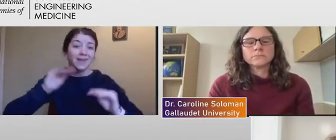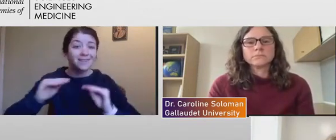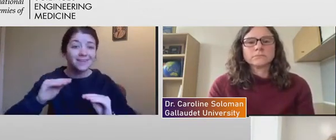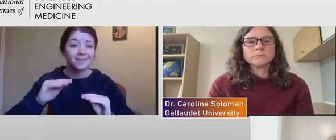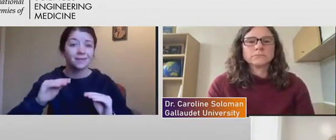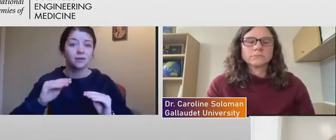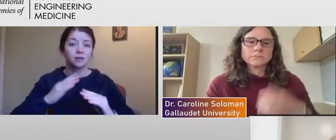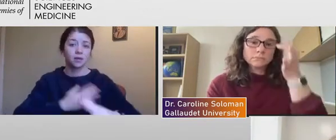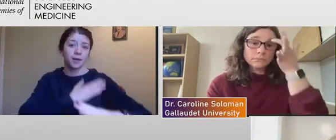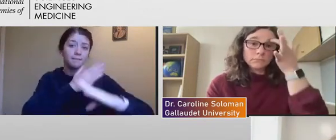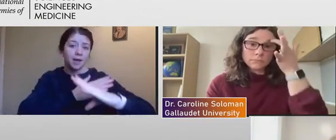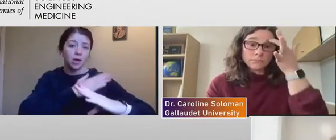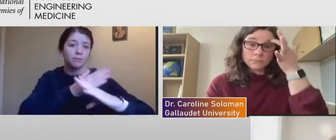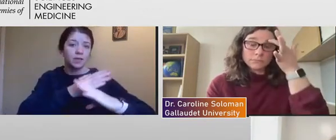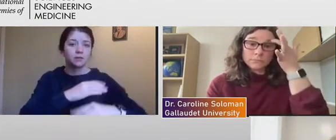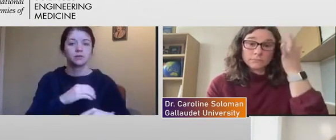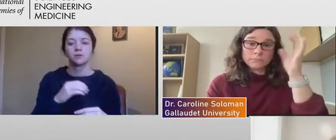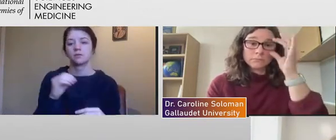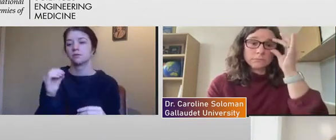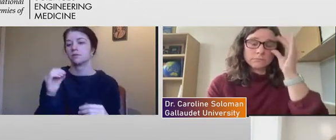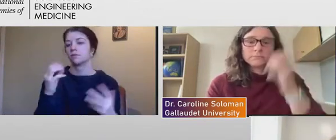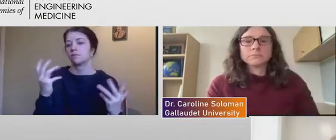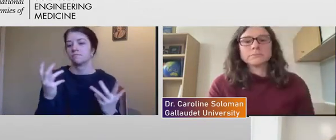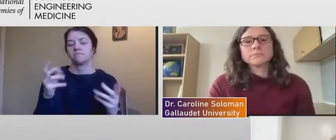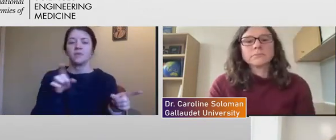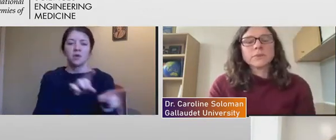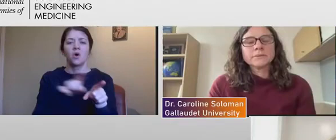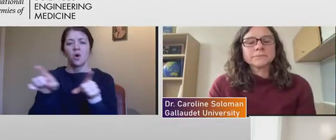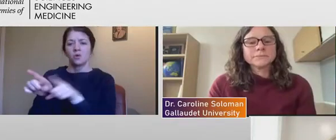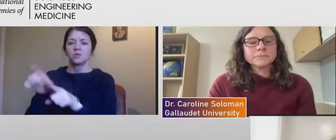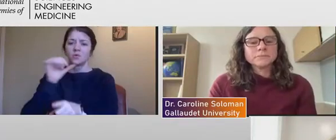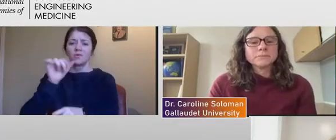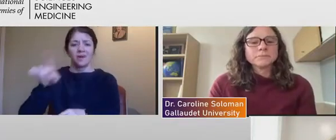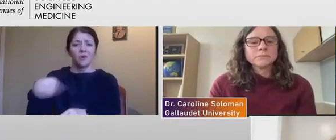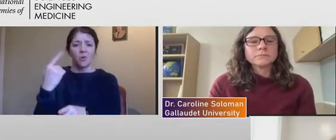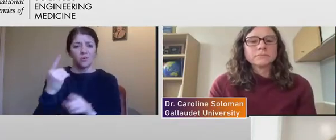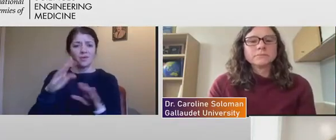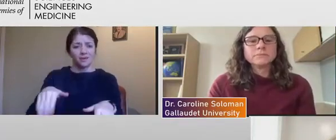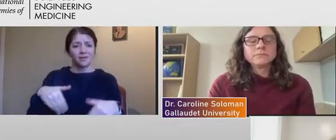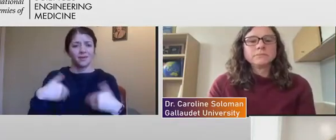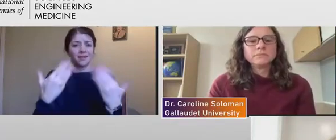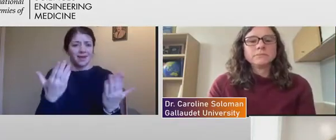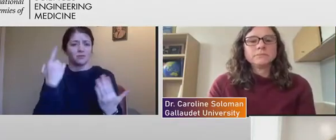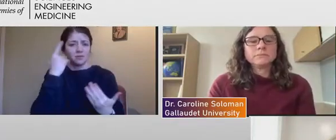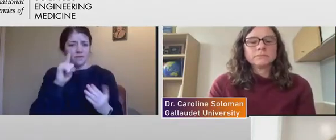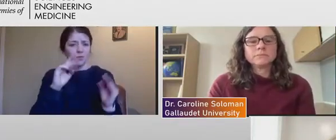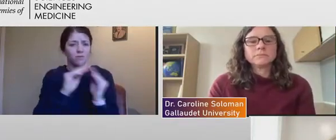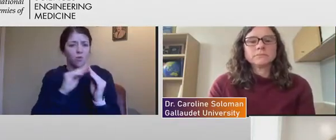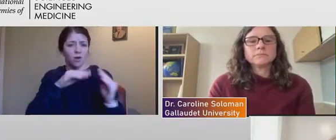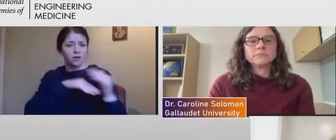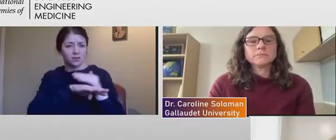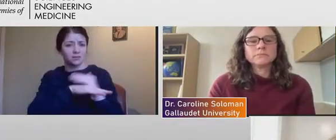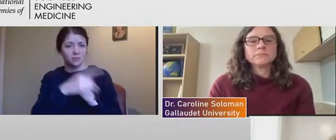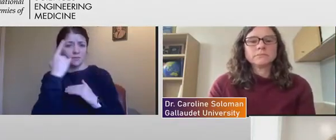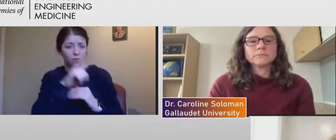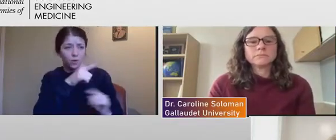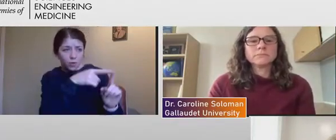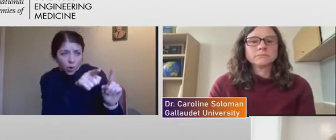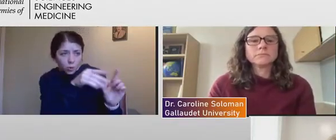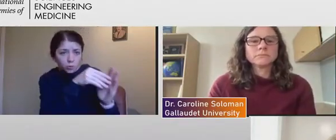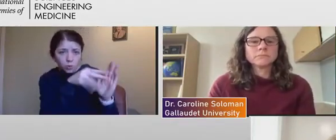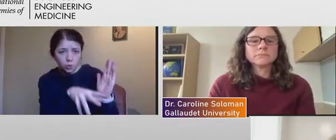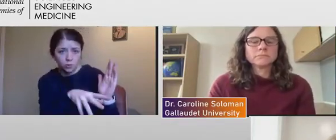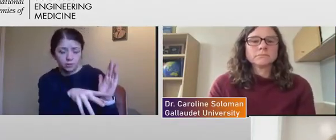And also, it really not only allows for greater accessibility for that student, it